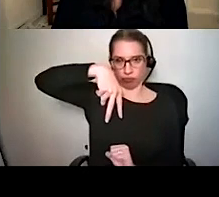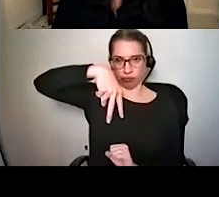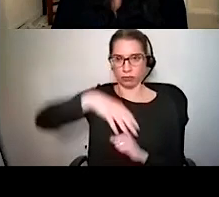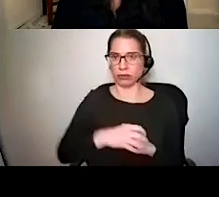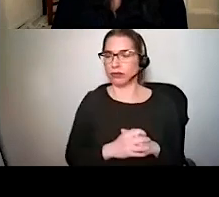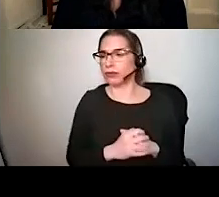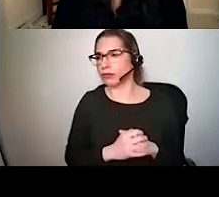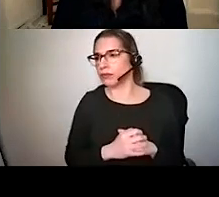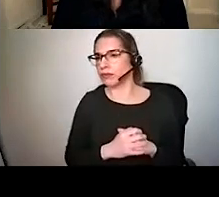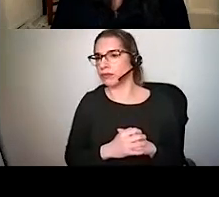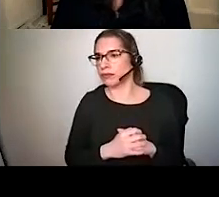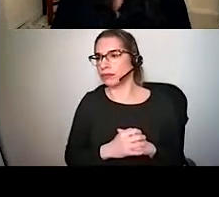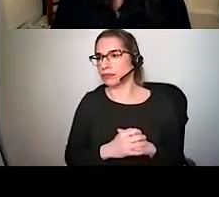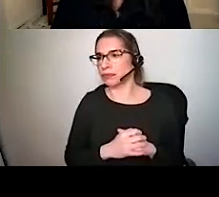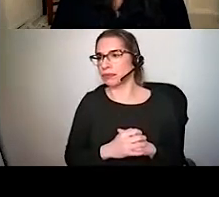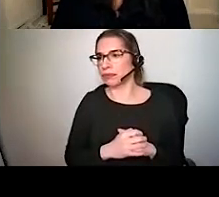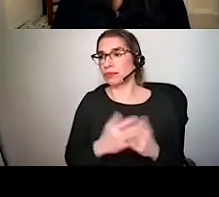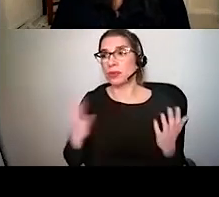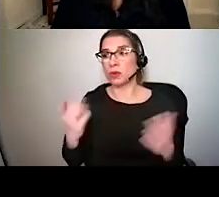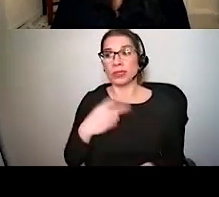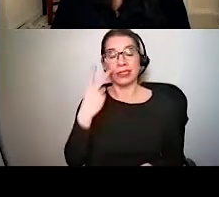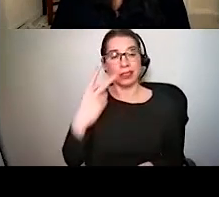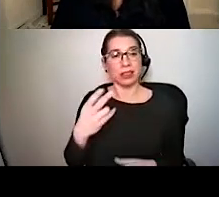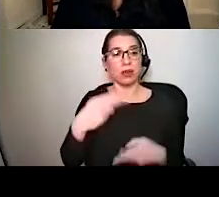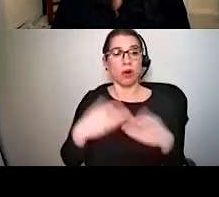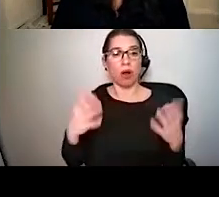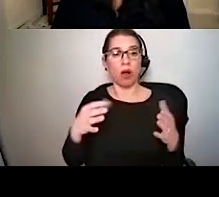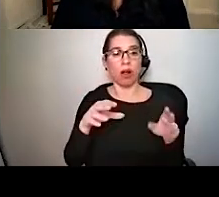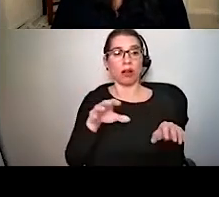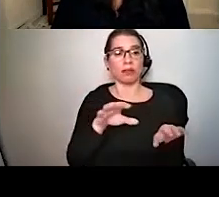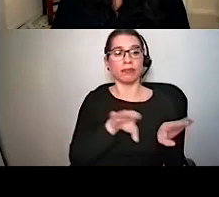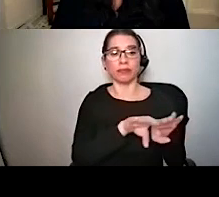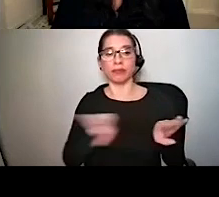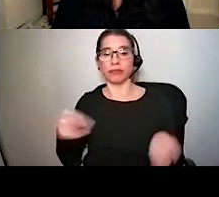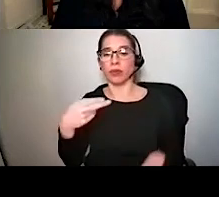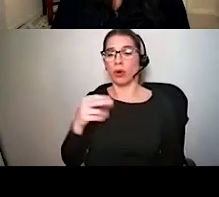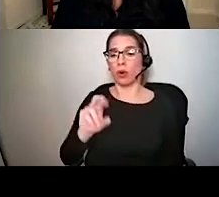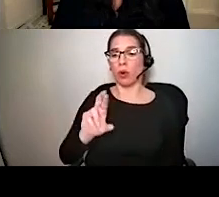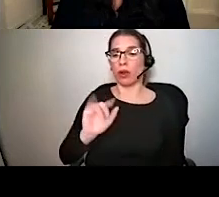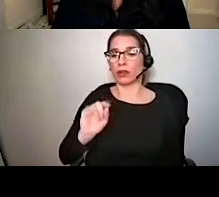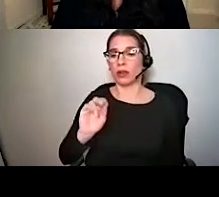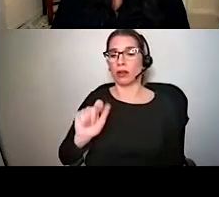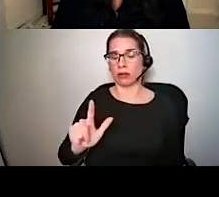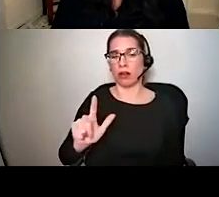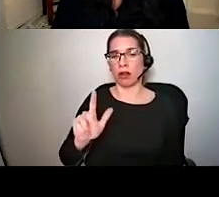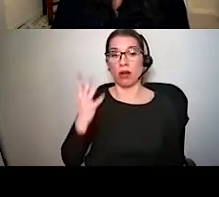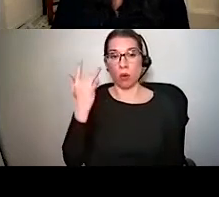So the sections we're going to see are called horizontal sections because they have been cut in this horizontal orientation.